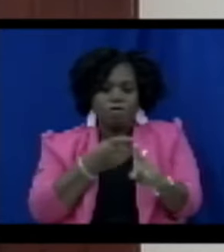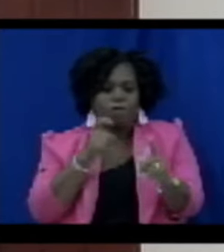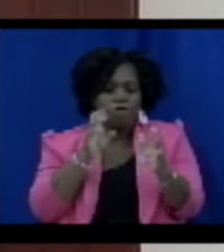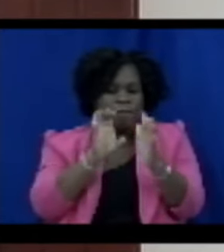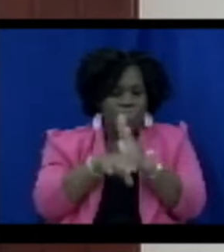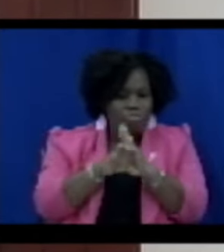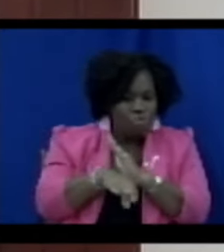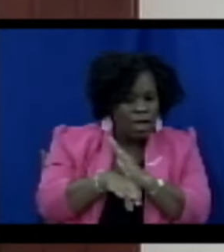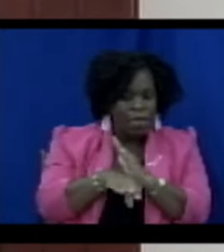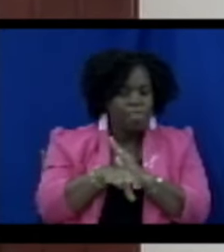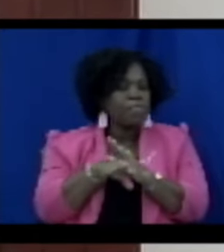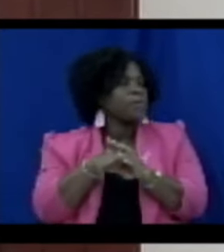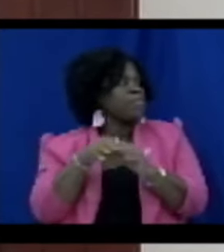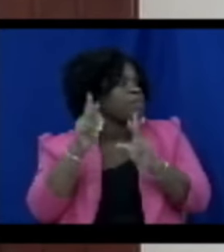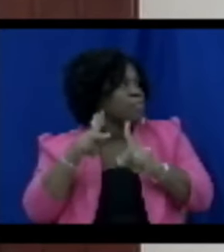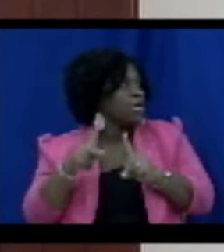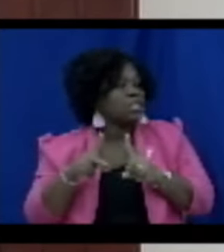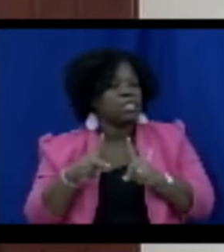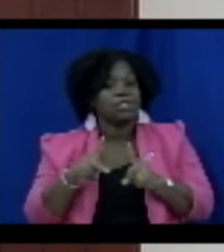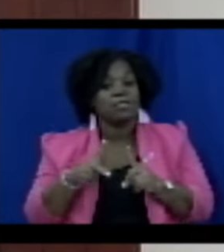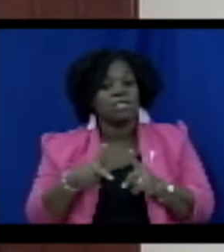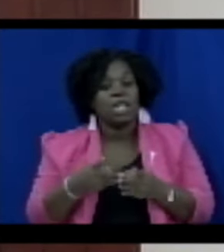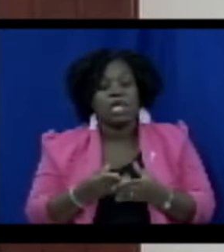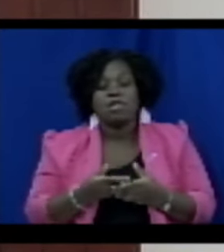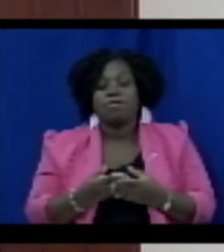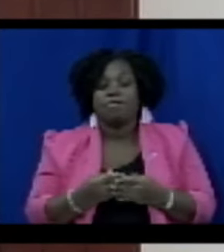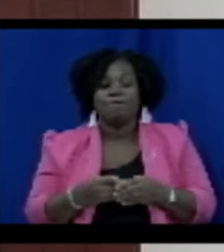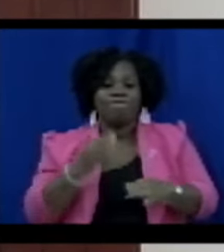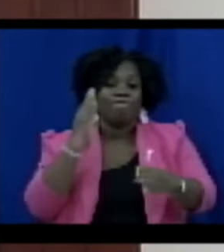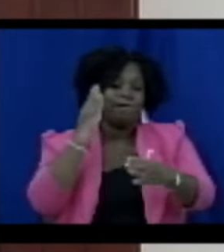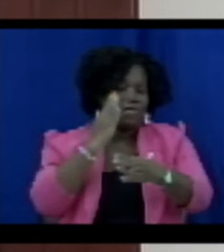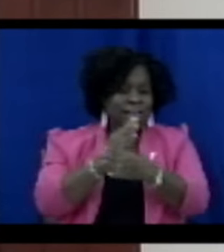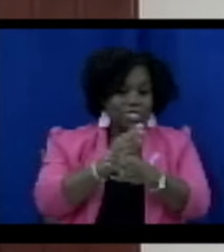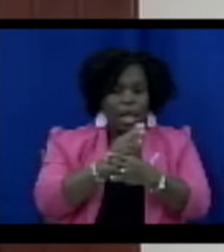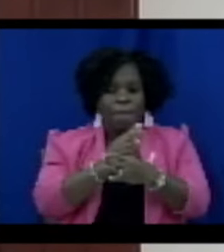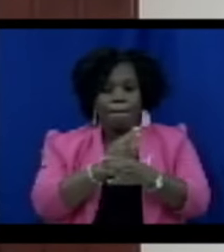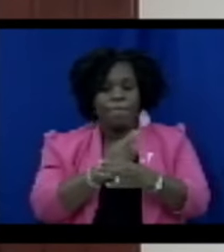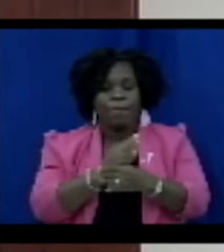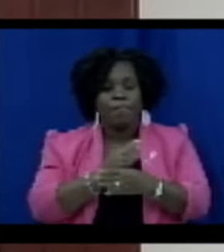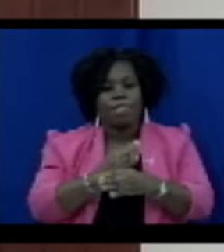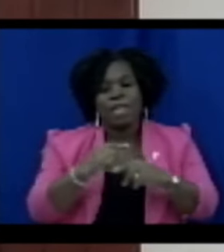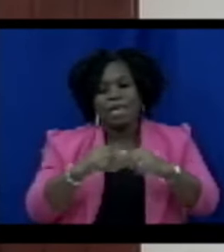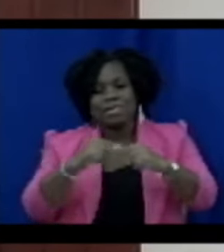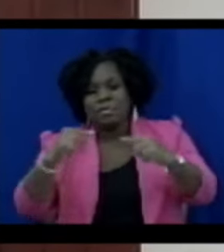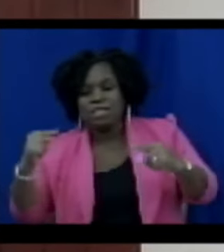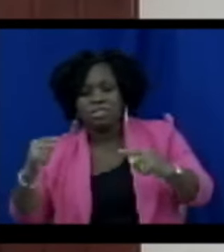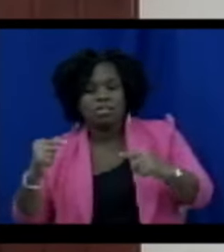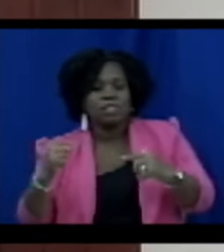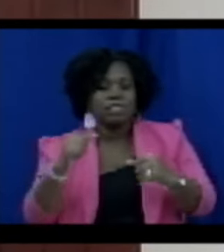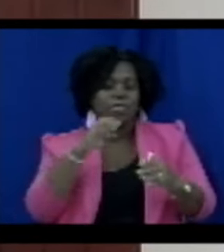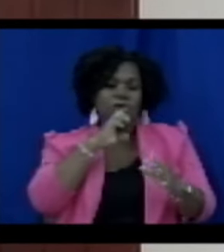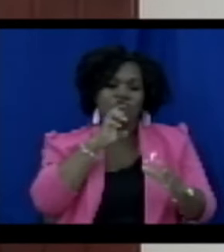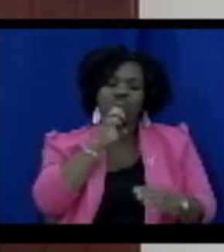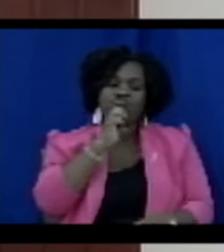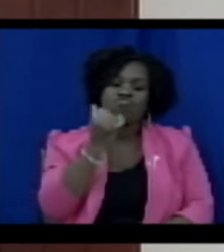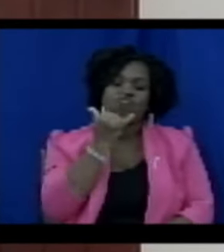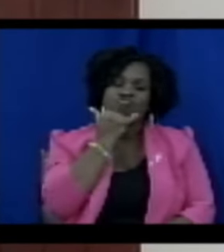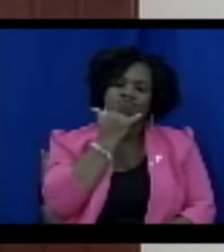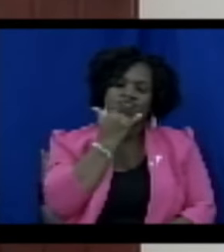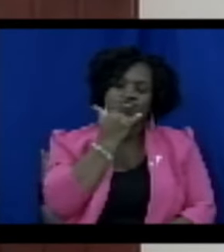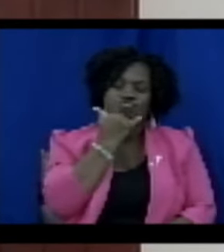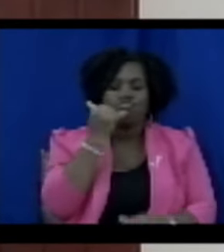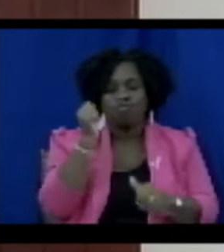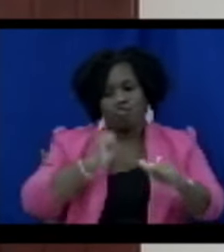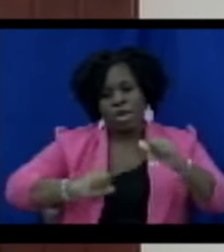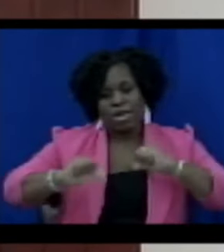strengthen our ability to combat crime, deter illegal activities, and ensure the recovery of ill-gotten gains. The changing